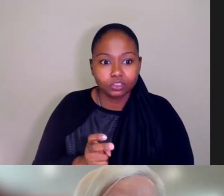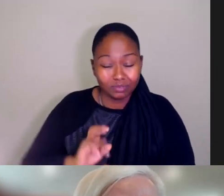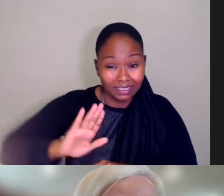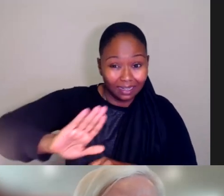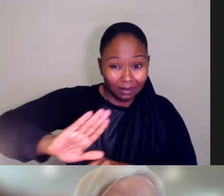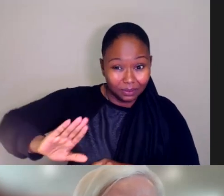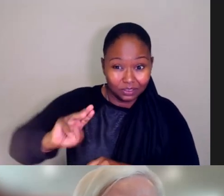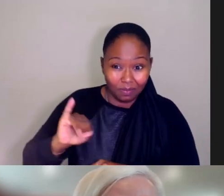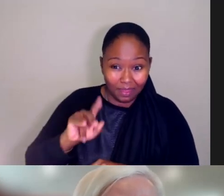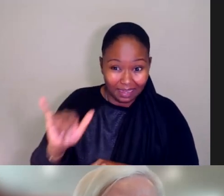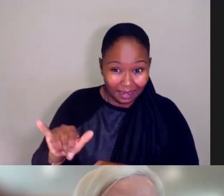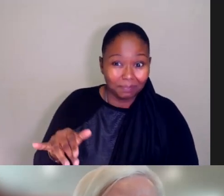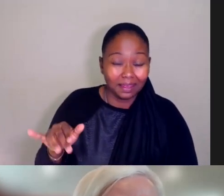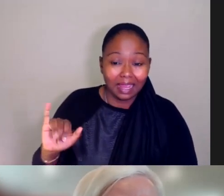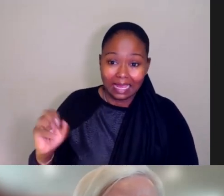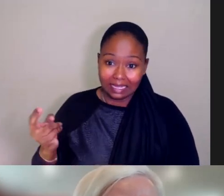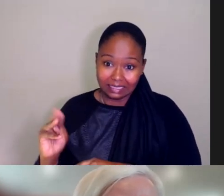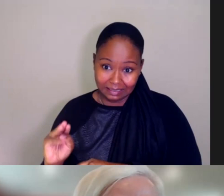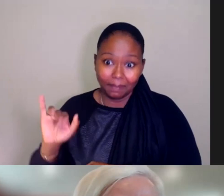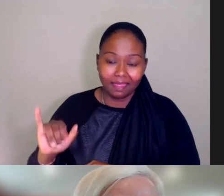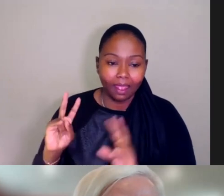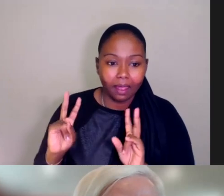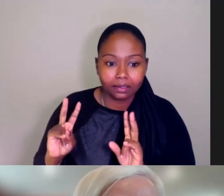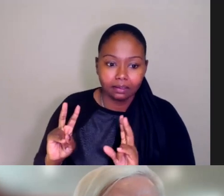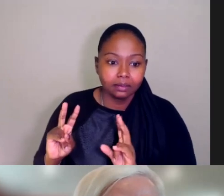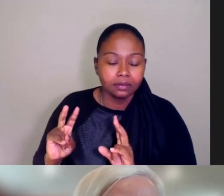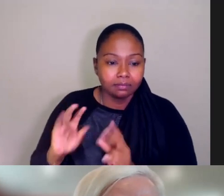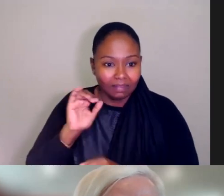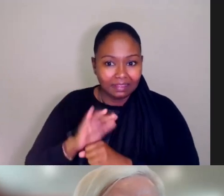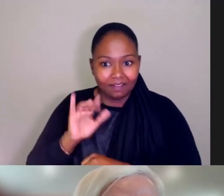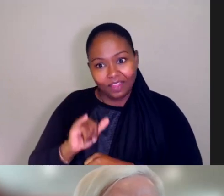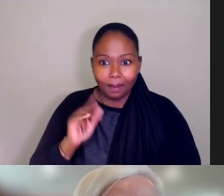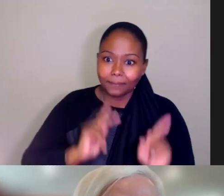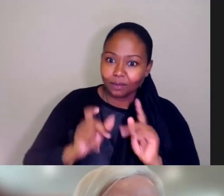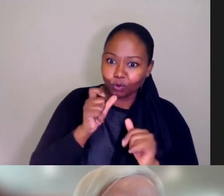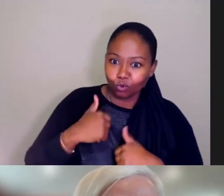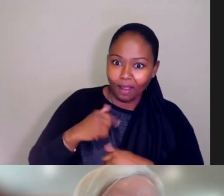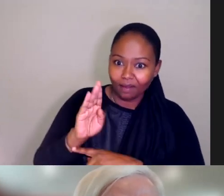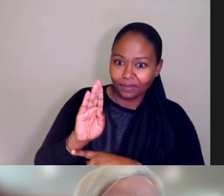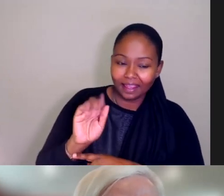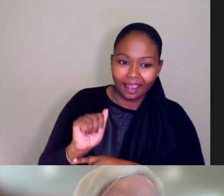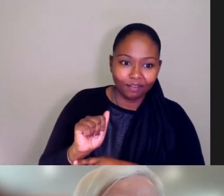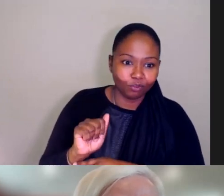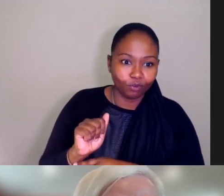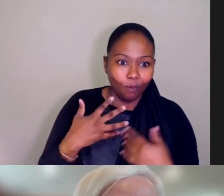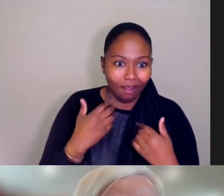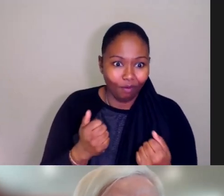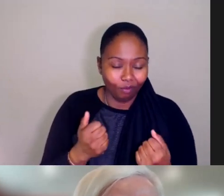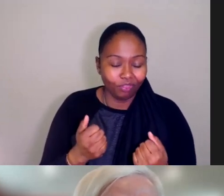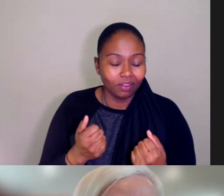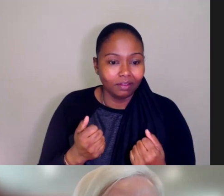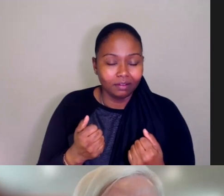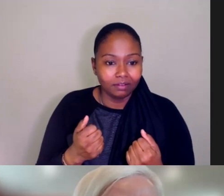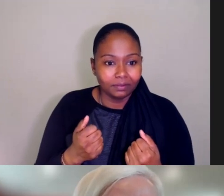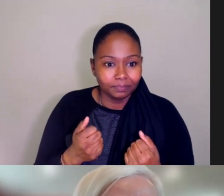that NIMBYism and, and that belief, um, that people who have behavioral health conditions, um, you know, can't, can't live freely.